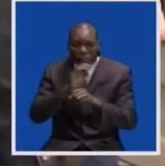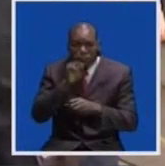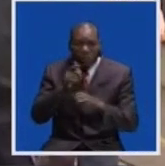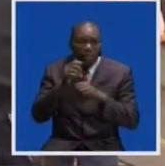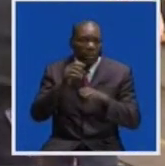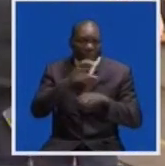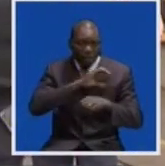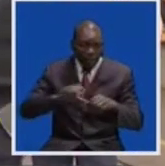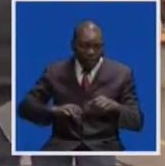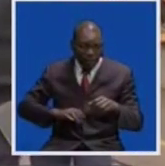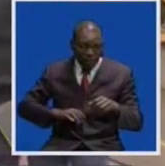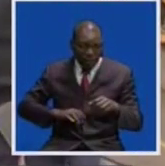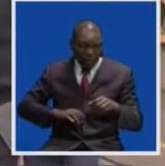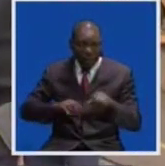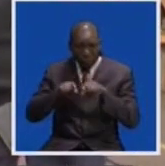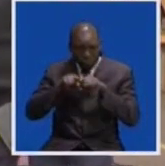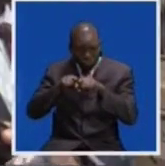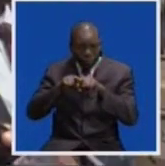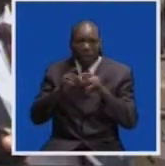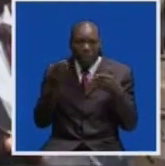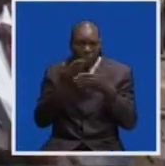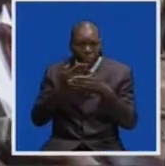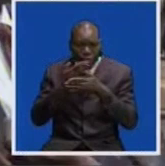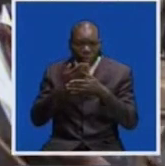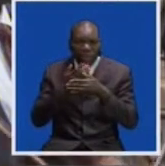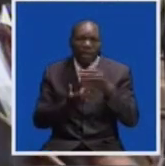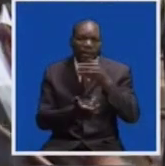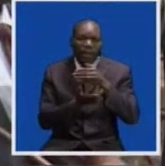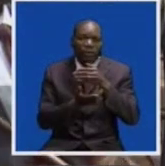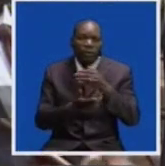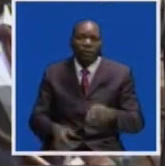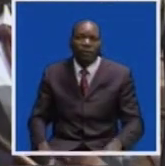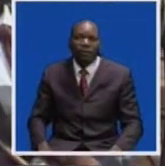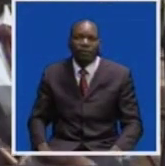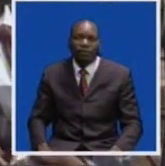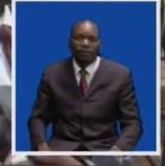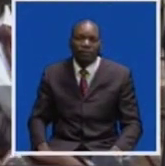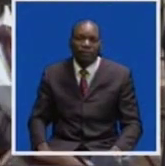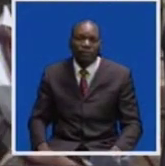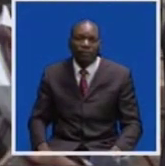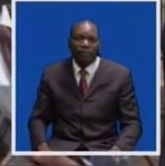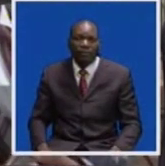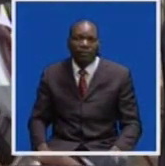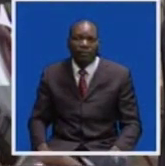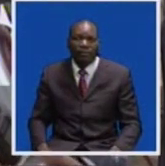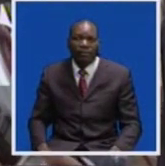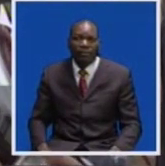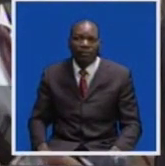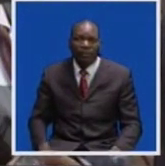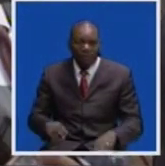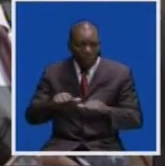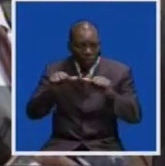moves in line with modern technology. It turned out to be the fact that after talking to the general manager